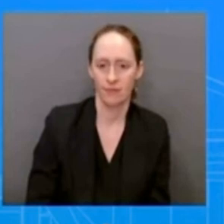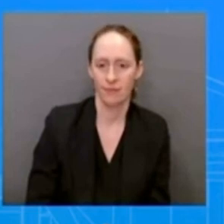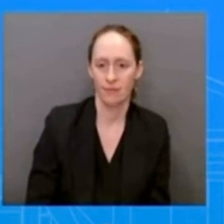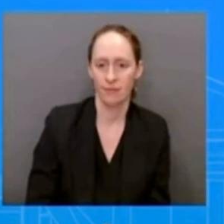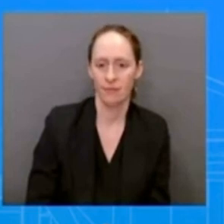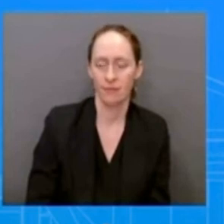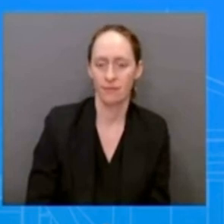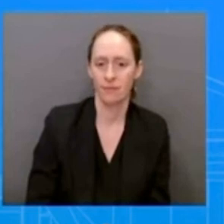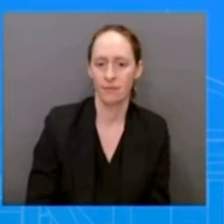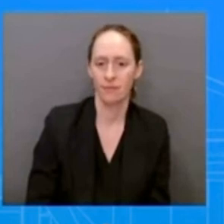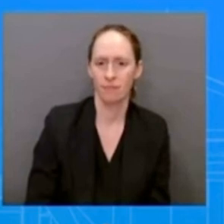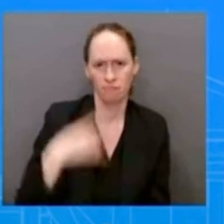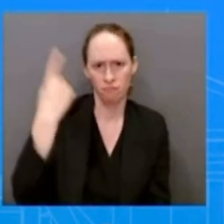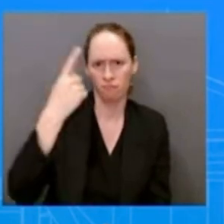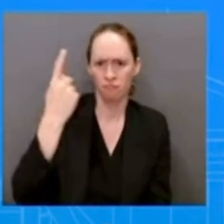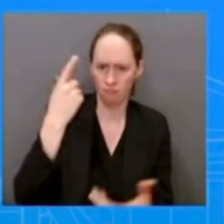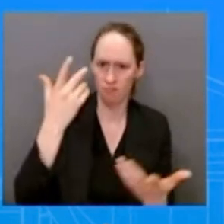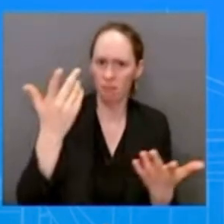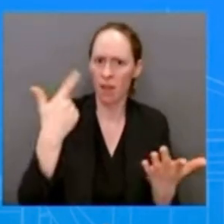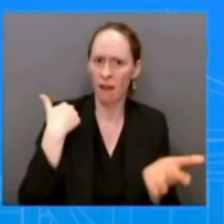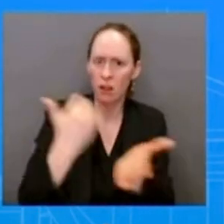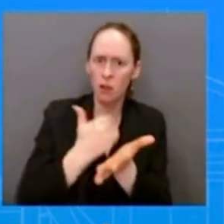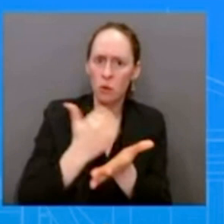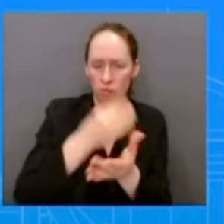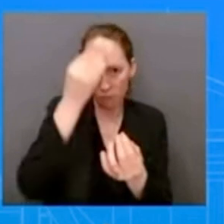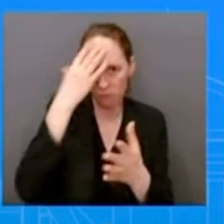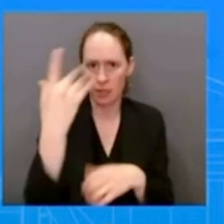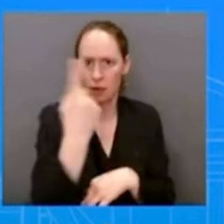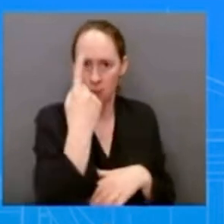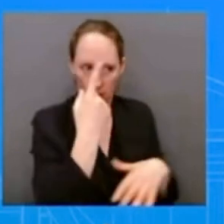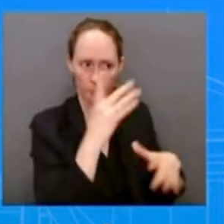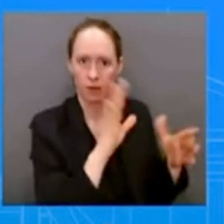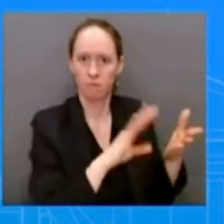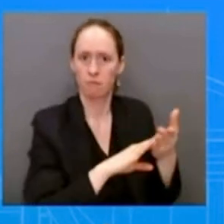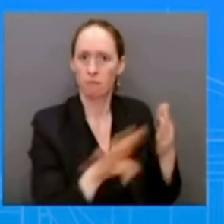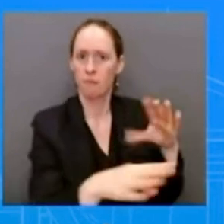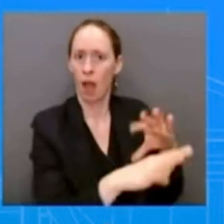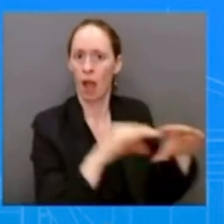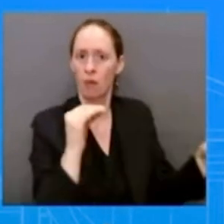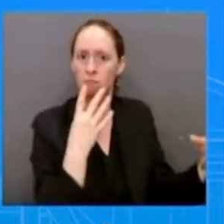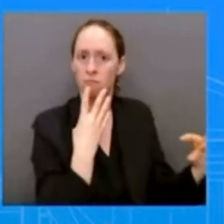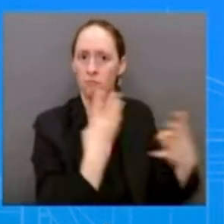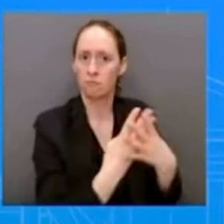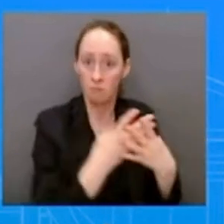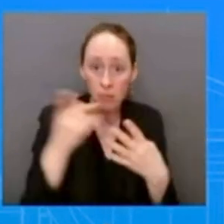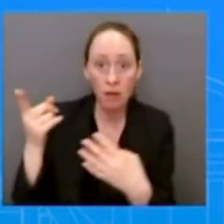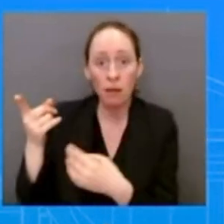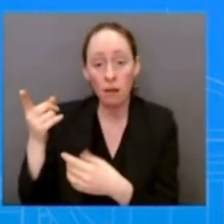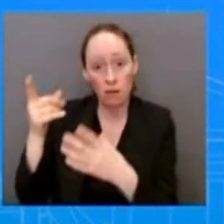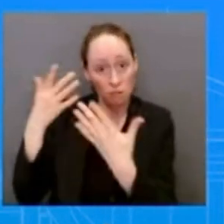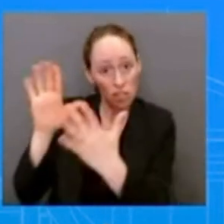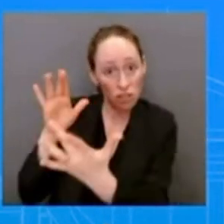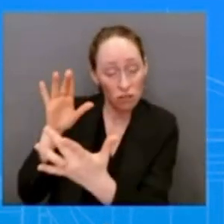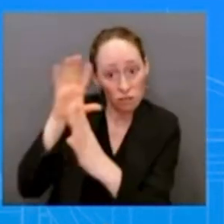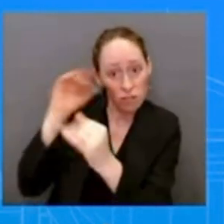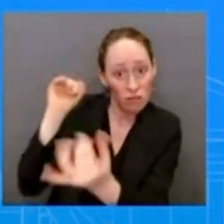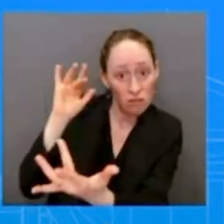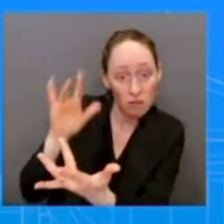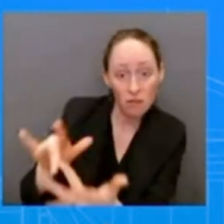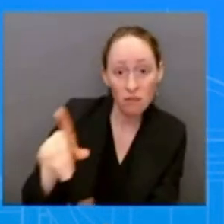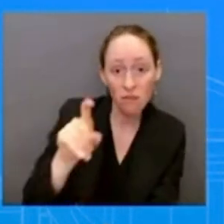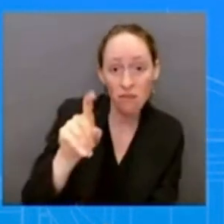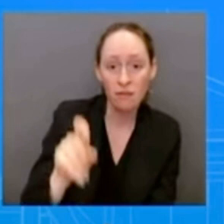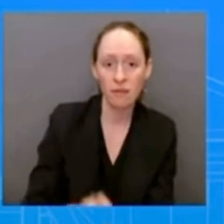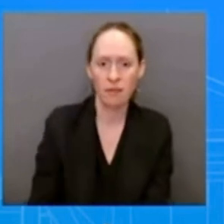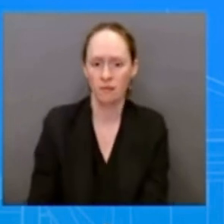i'm i'm aware of um you know what let me check and see i i don't know that that he's actually arrived back here in the states that's a good